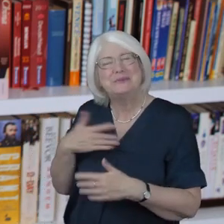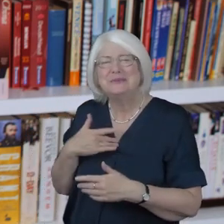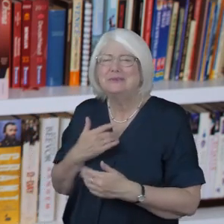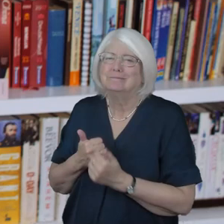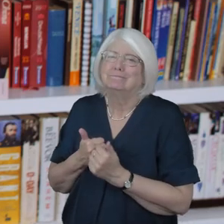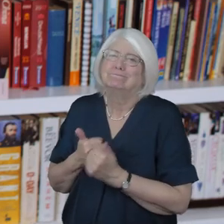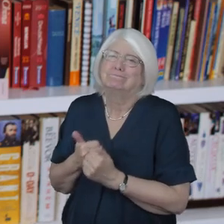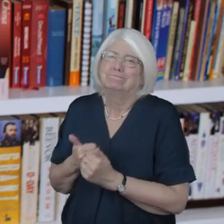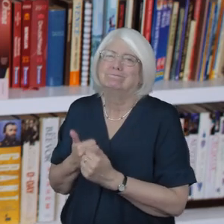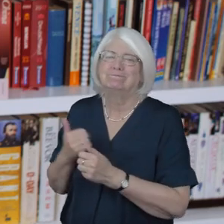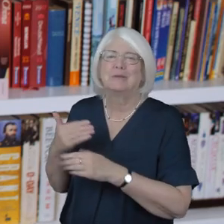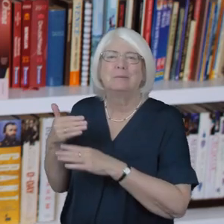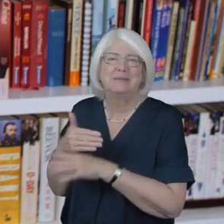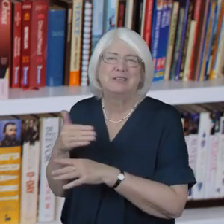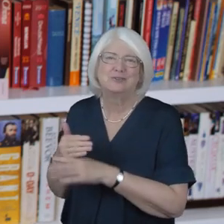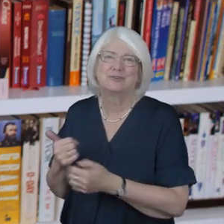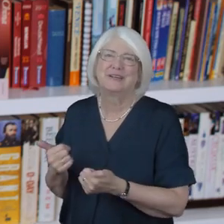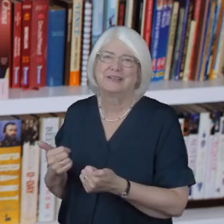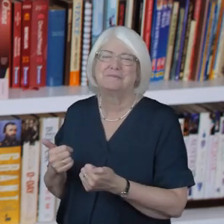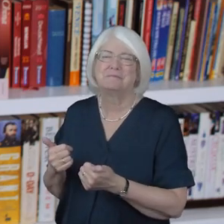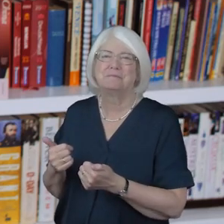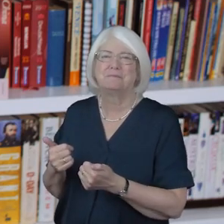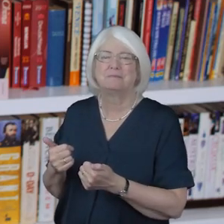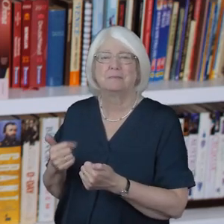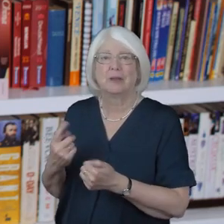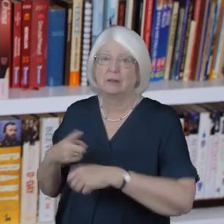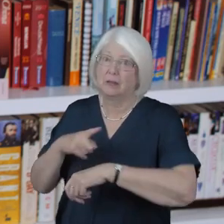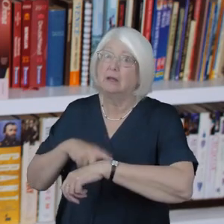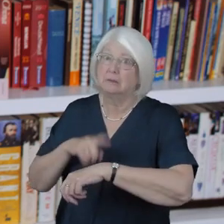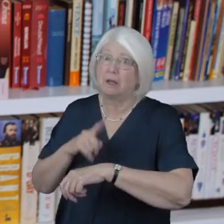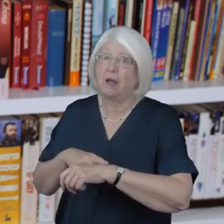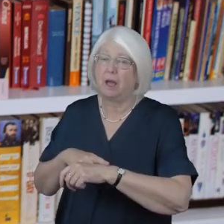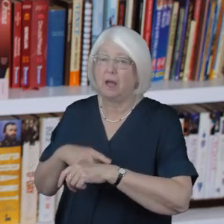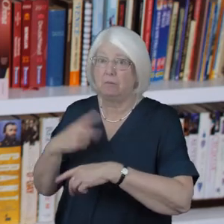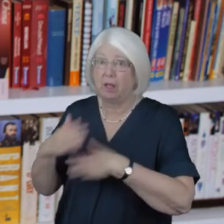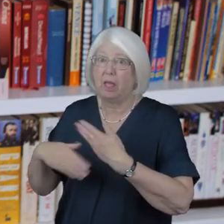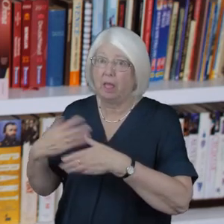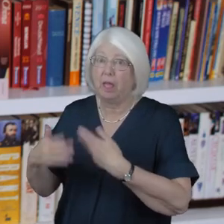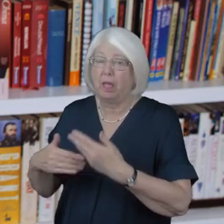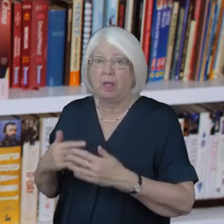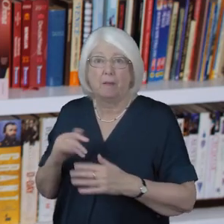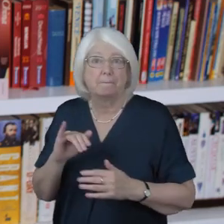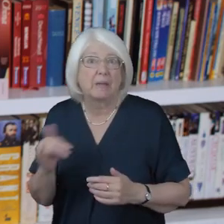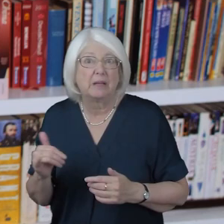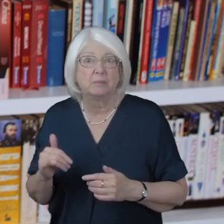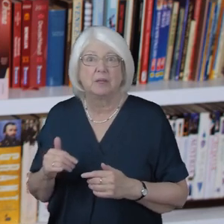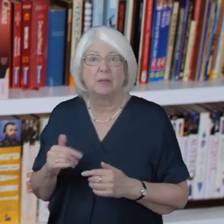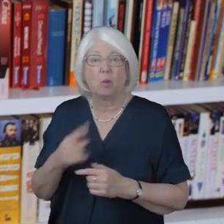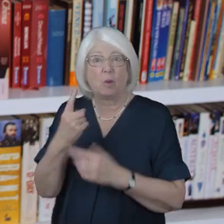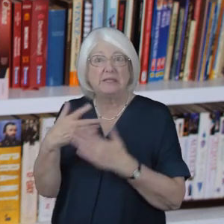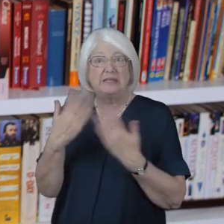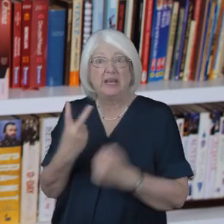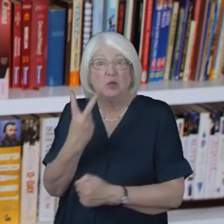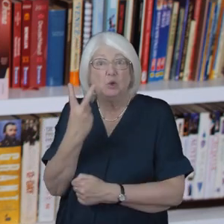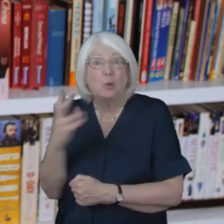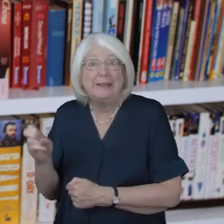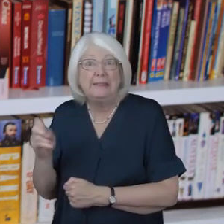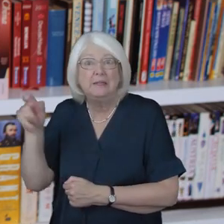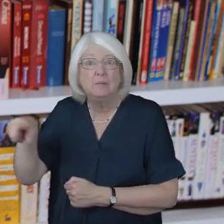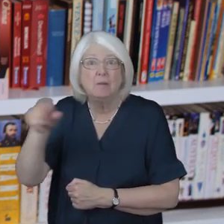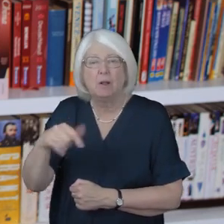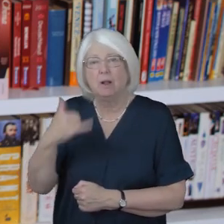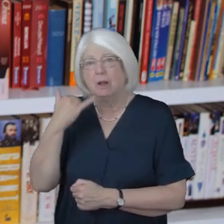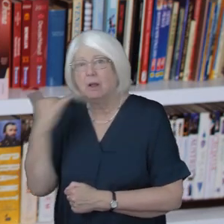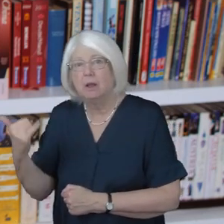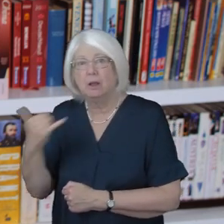rewarding ministry she says and it's time consuming as she might reach 20 individuals in a single day carefully